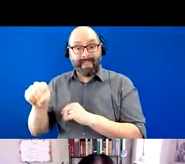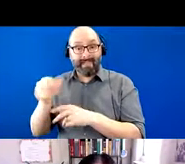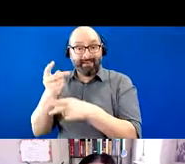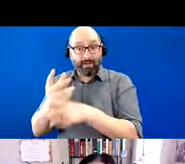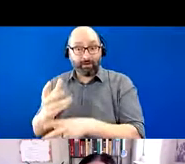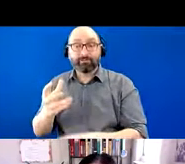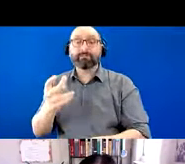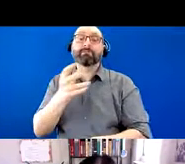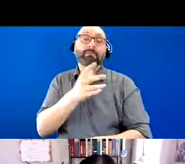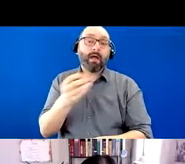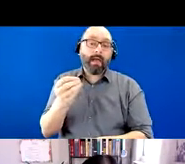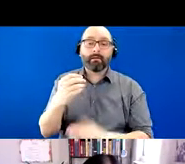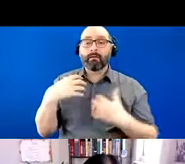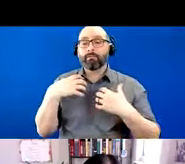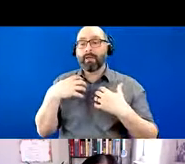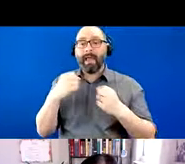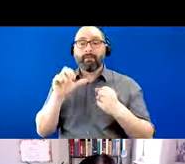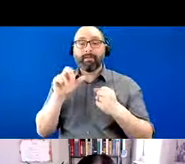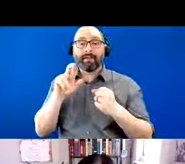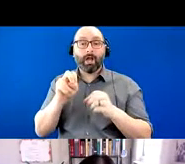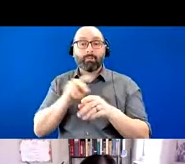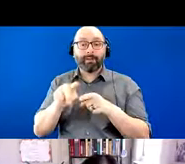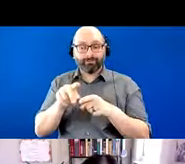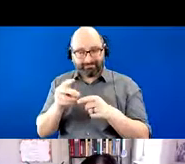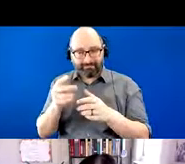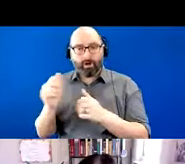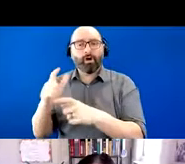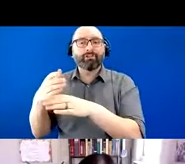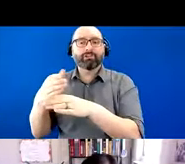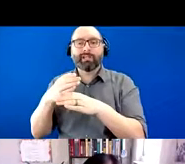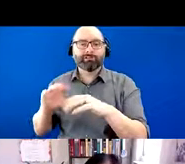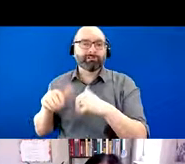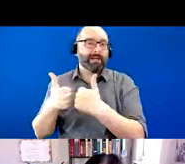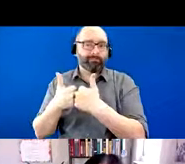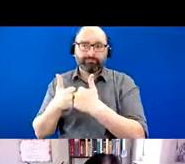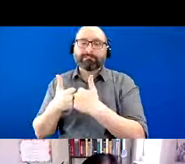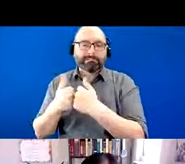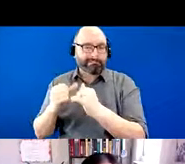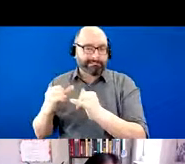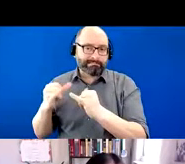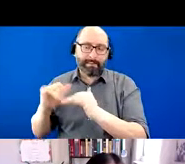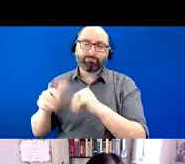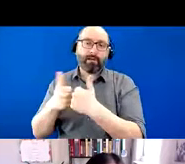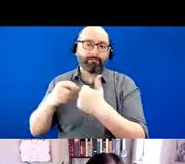as, you know, healthcare professionals share the challenges associated with caring for someone with dementia.